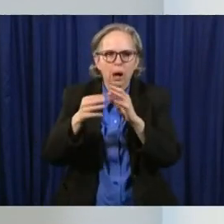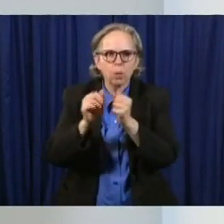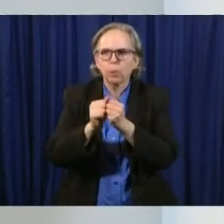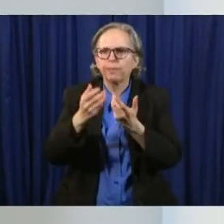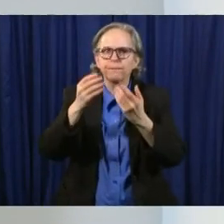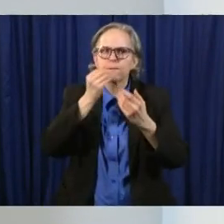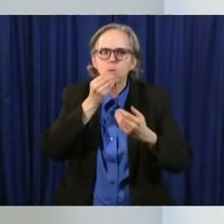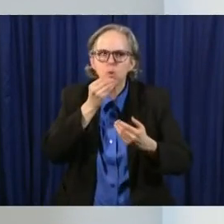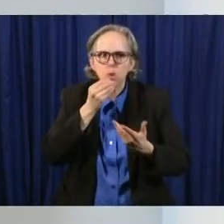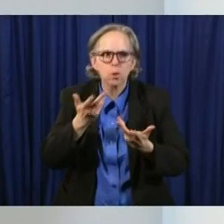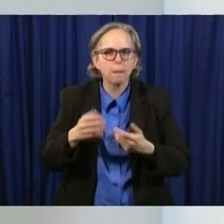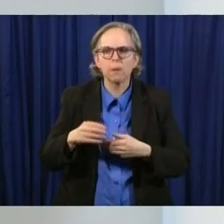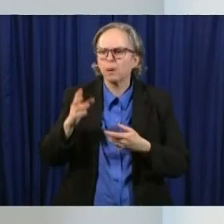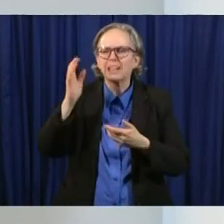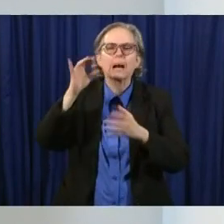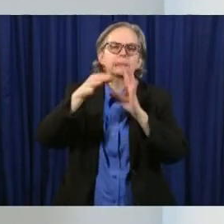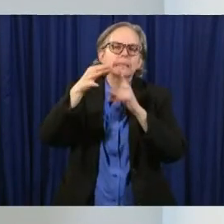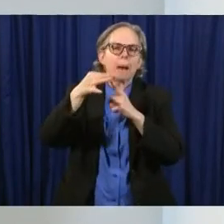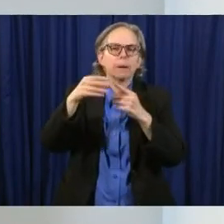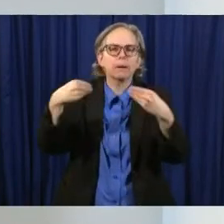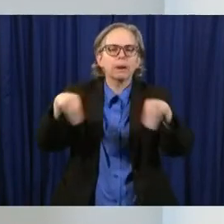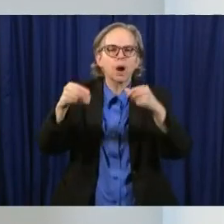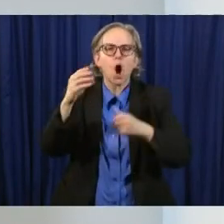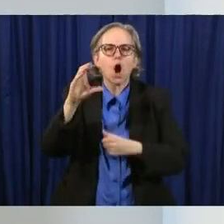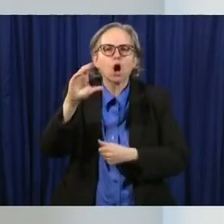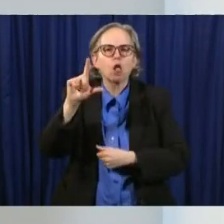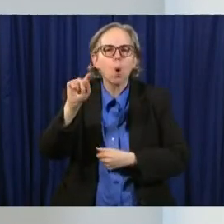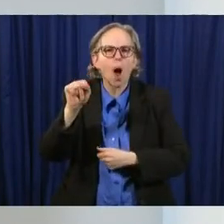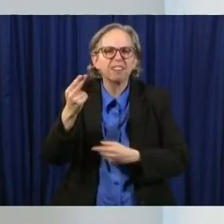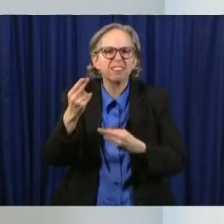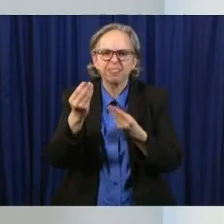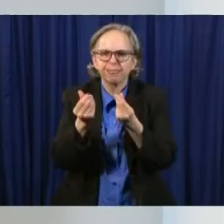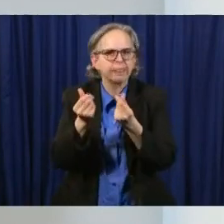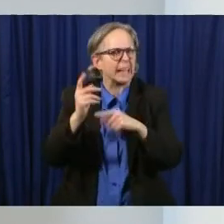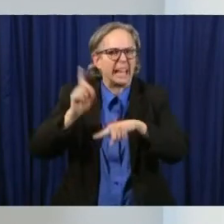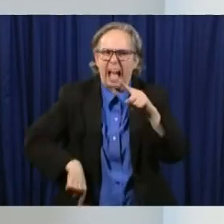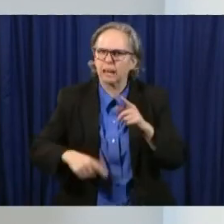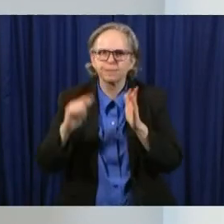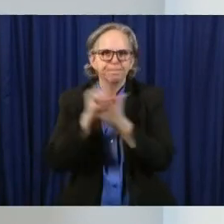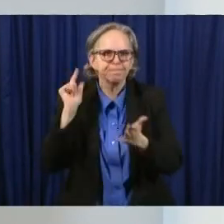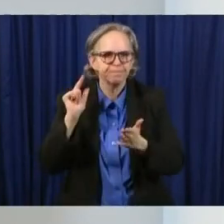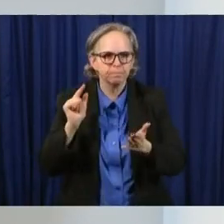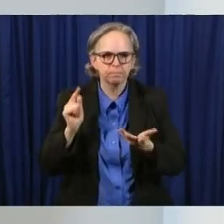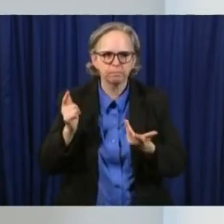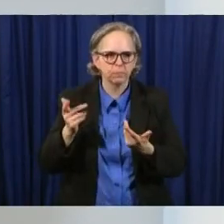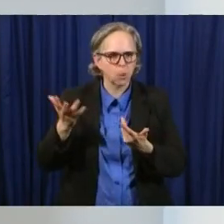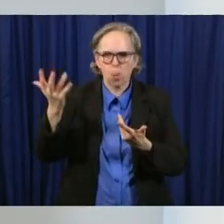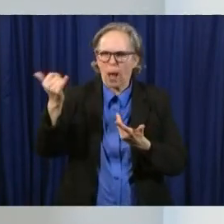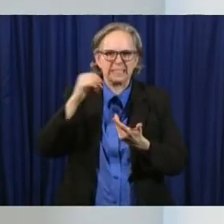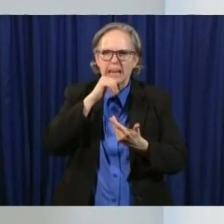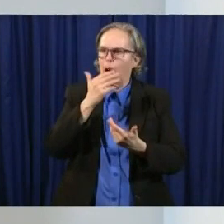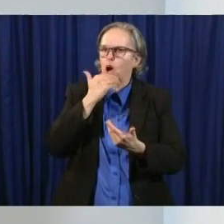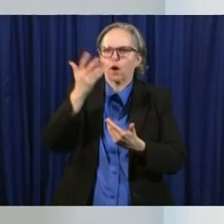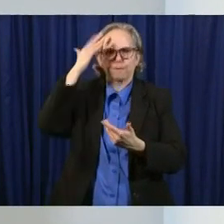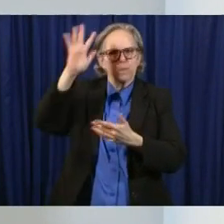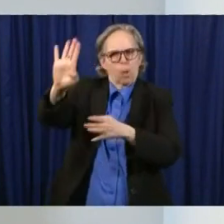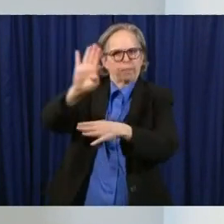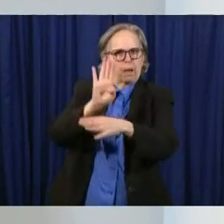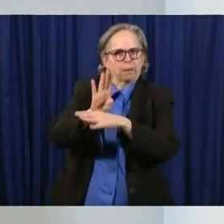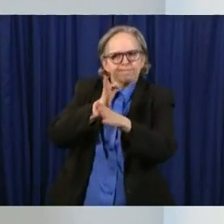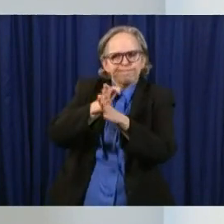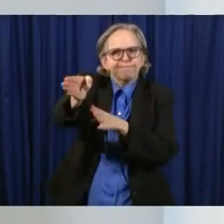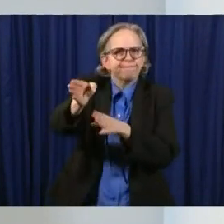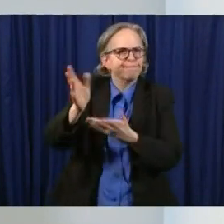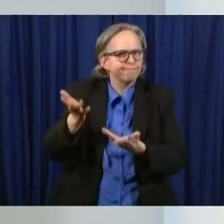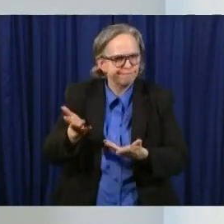mask is is not allowable uh it's not an industry best practice it's uh the individual employee has a